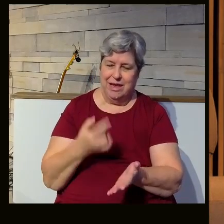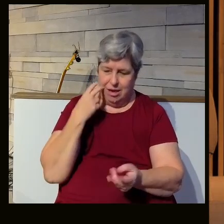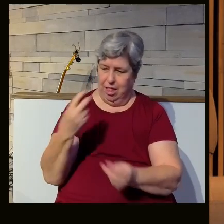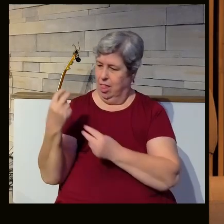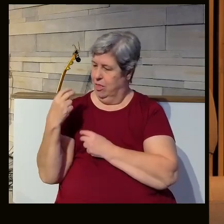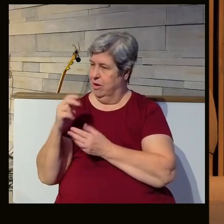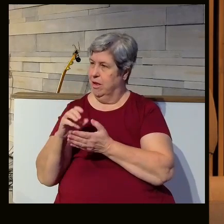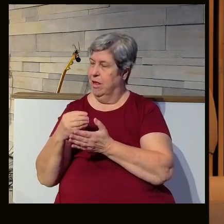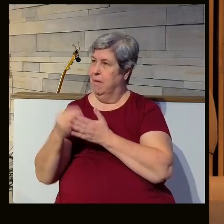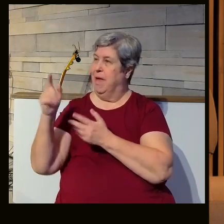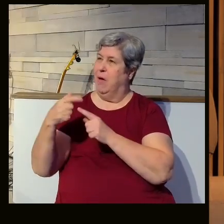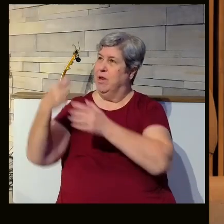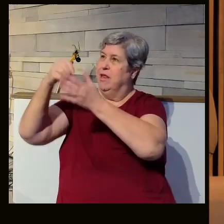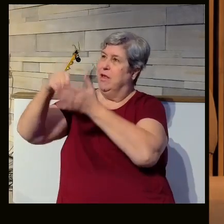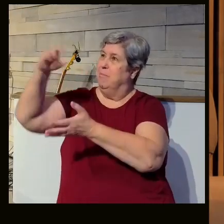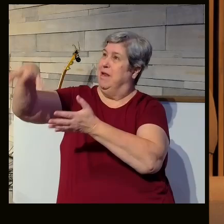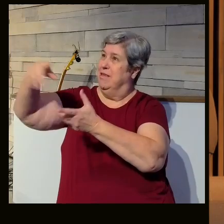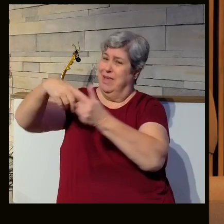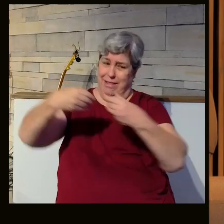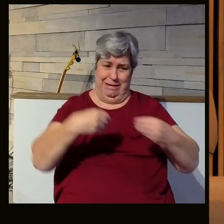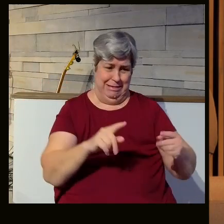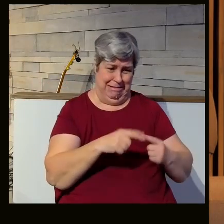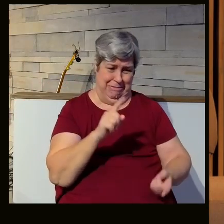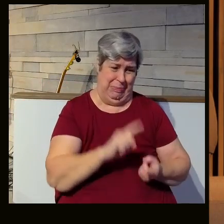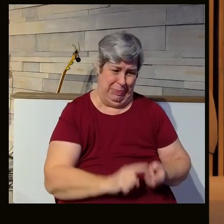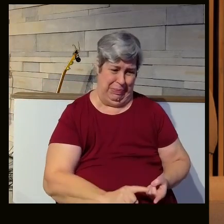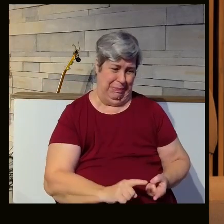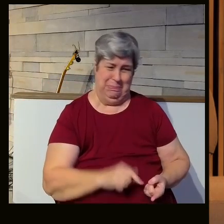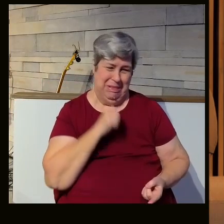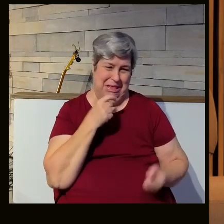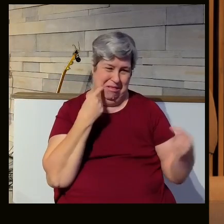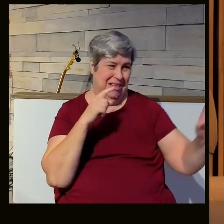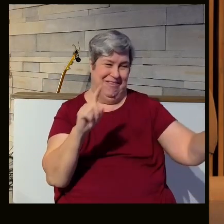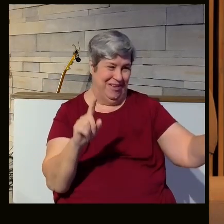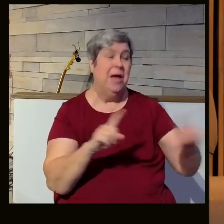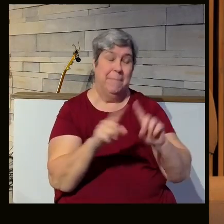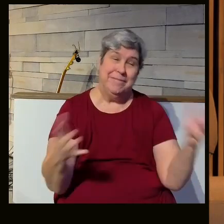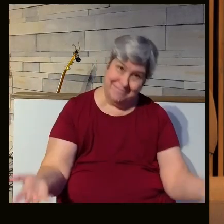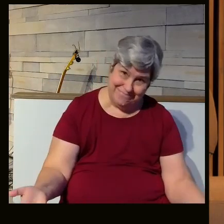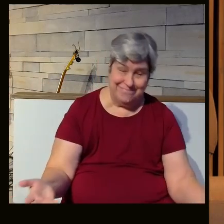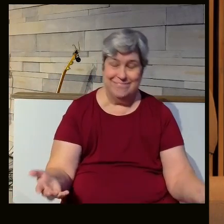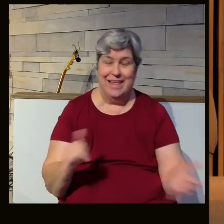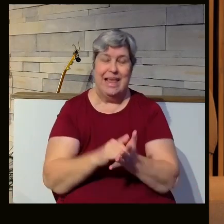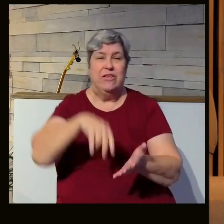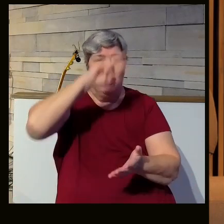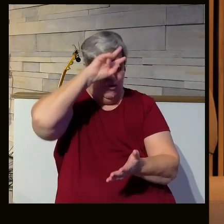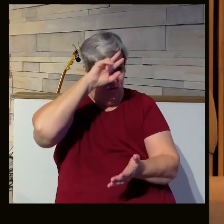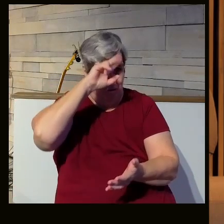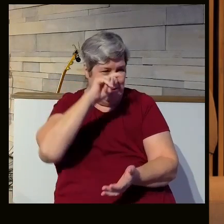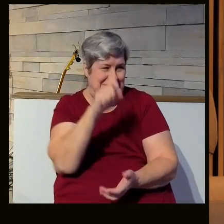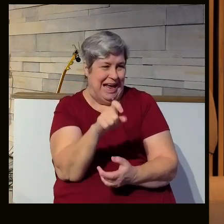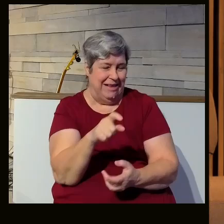is to buy high and sell low, all right? And that doesn't really work out so well, but that's what it is. That's the stupid tax.